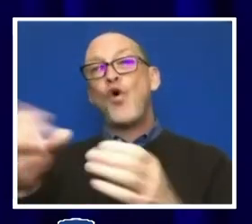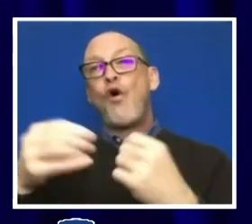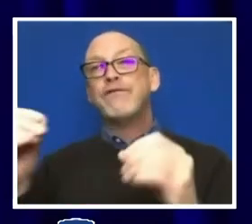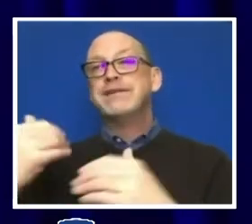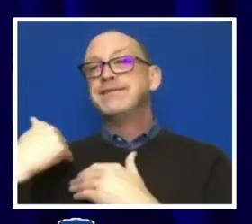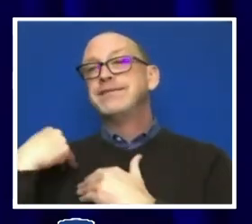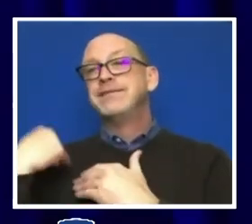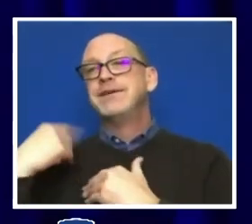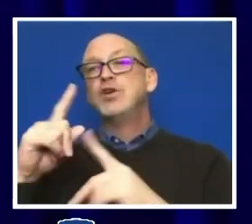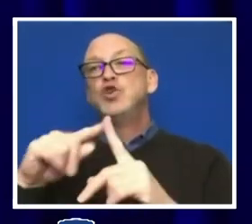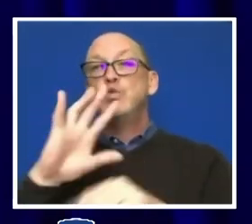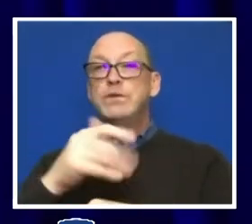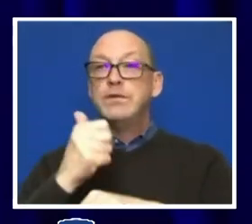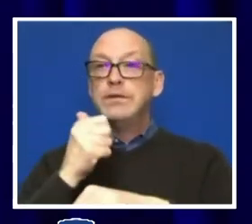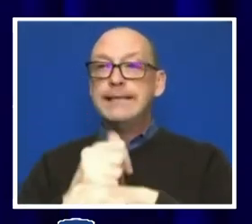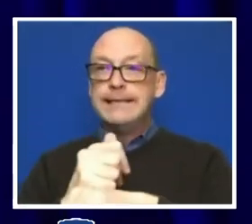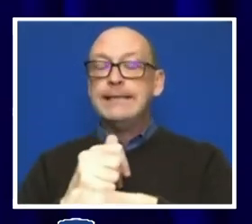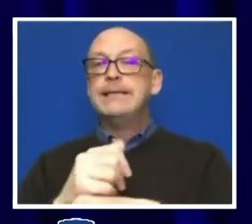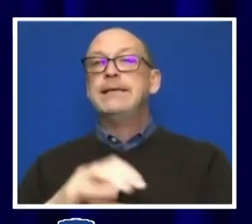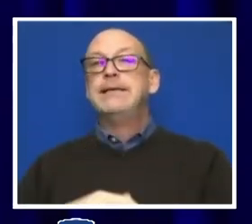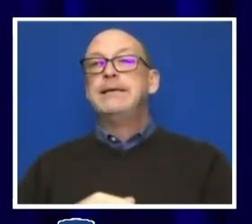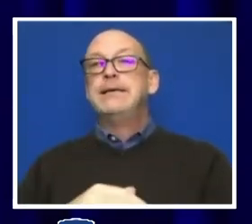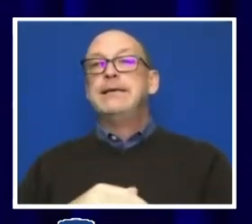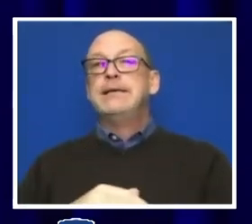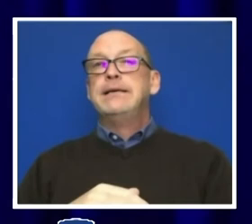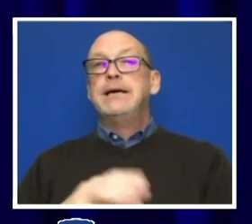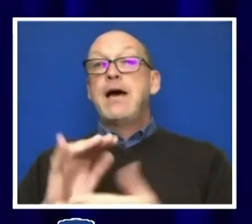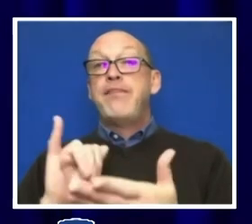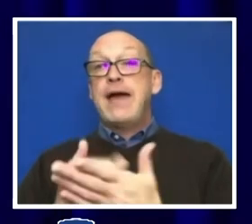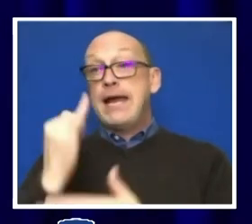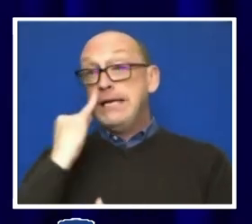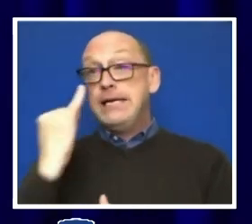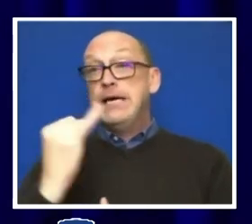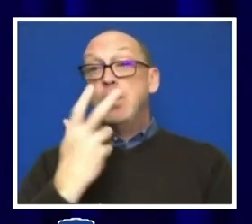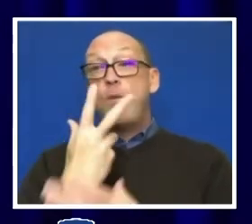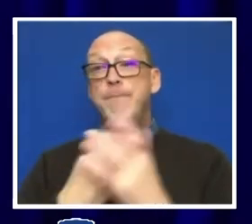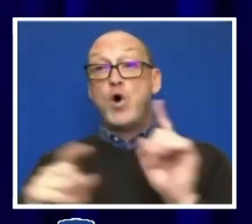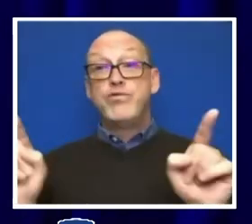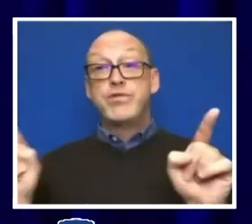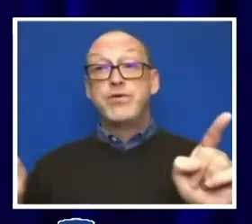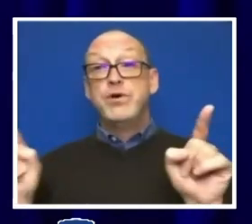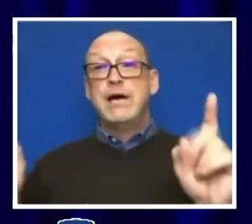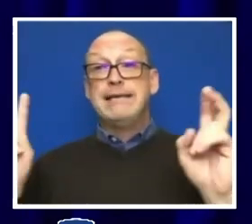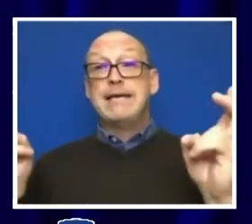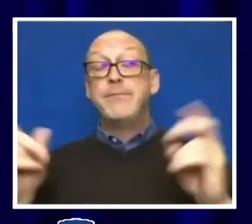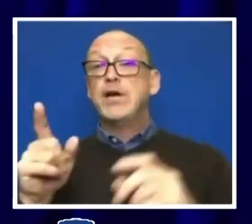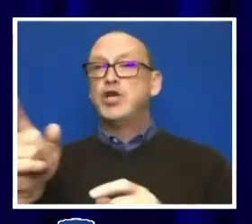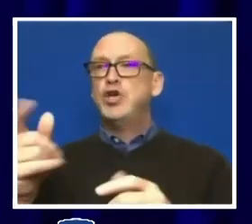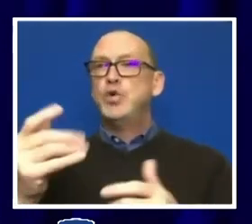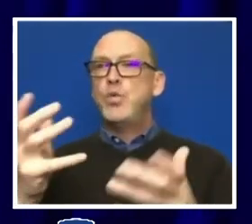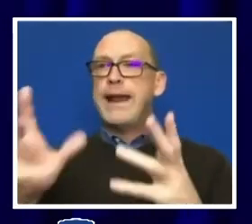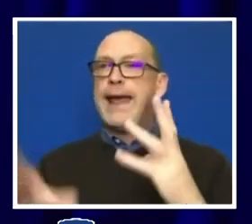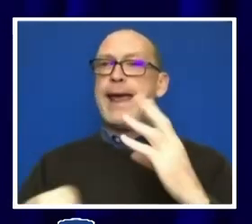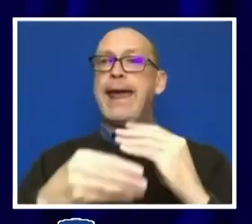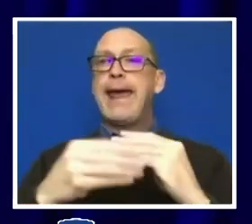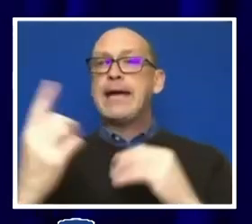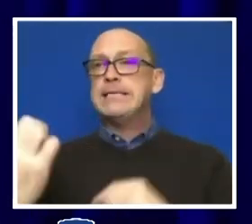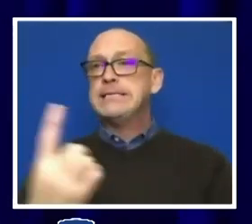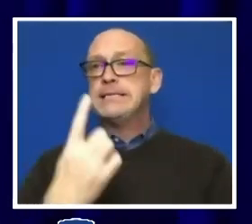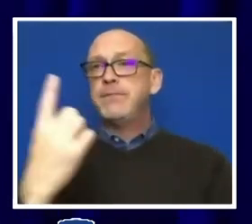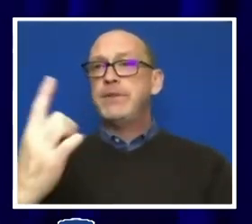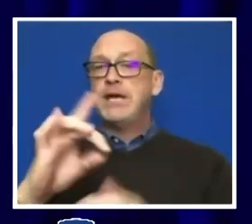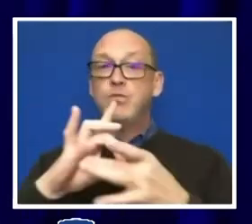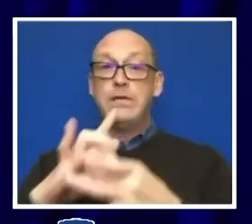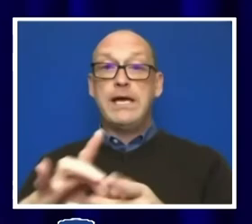implementing these ideas. On both of those topics, do you have something that you would like to add in terms of